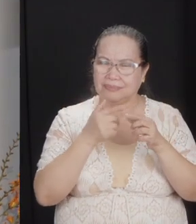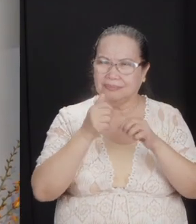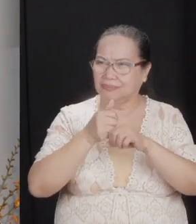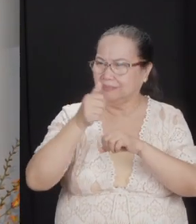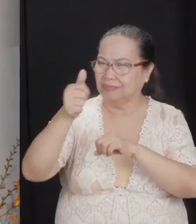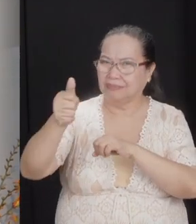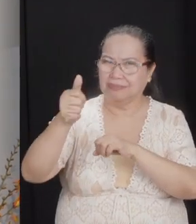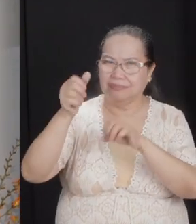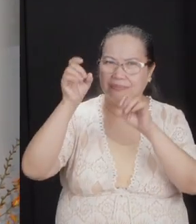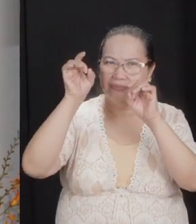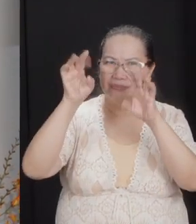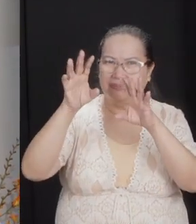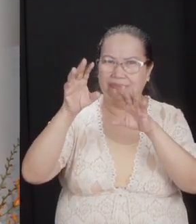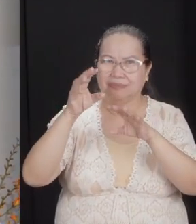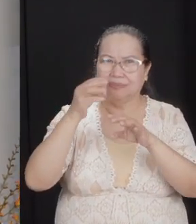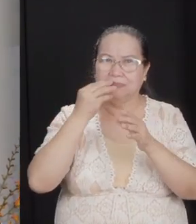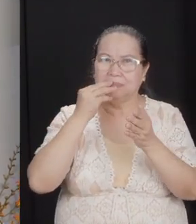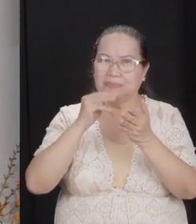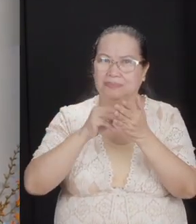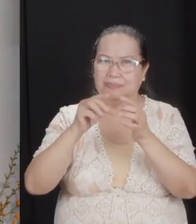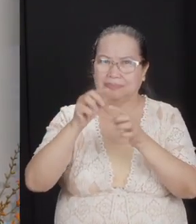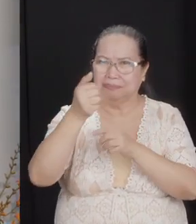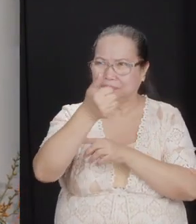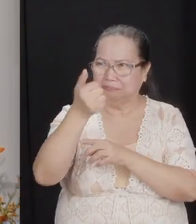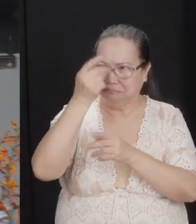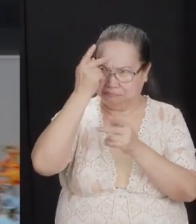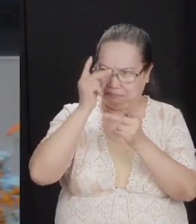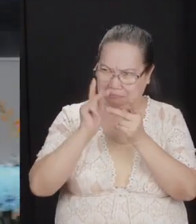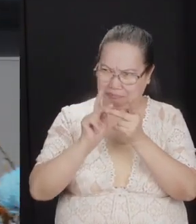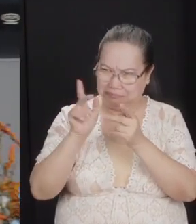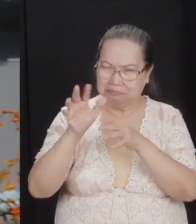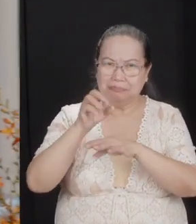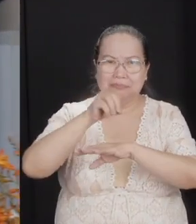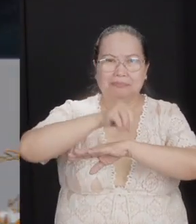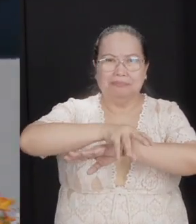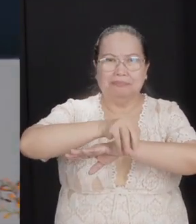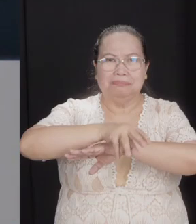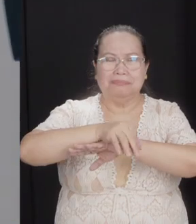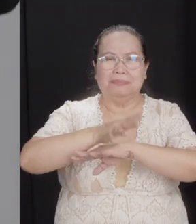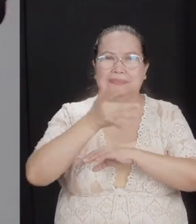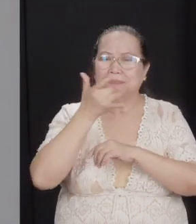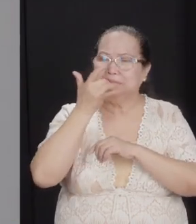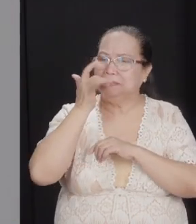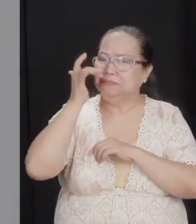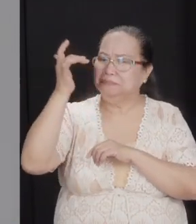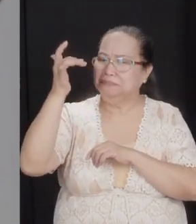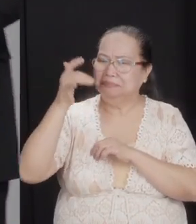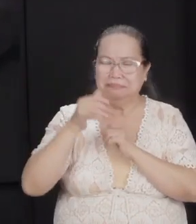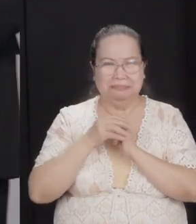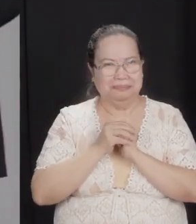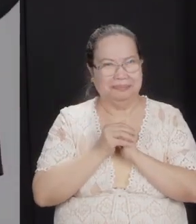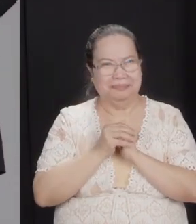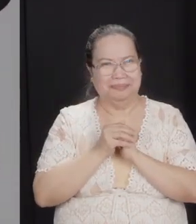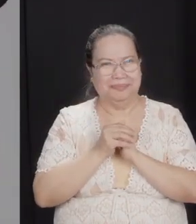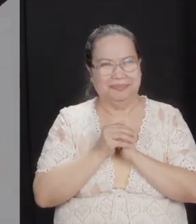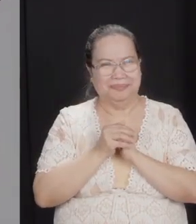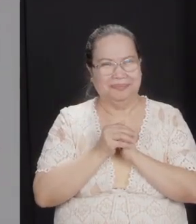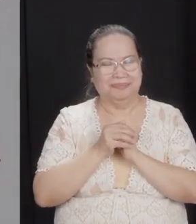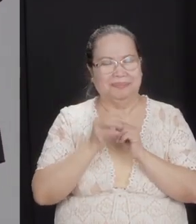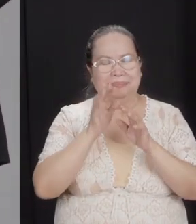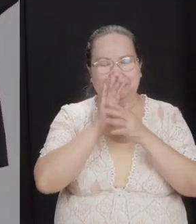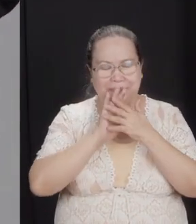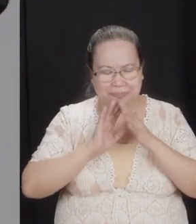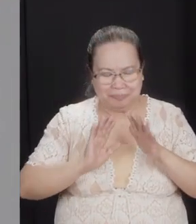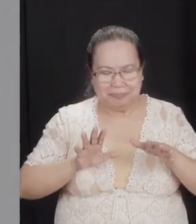the worst motives to other people? Why is gossip so juicy? You know, even the most calm,